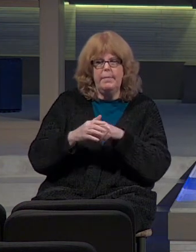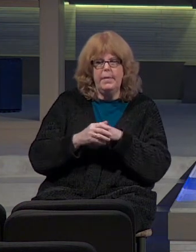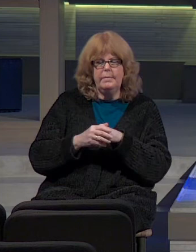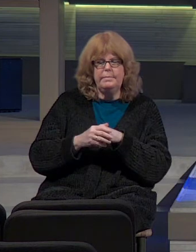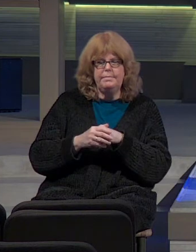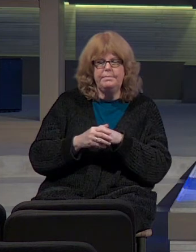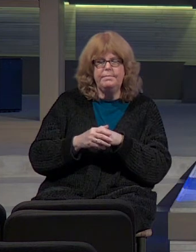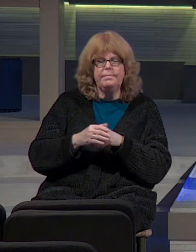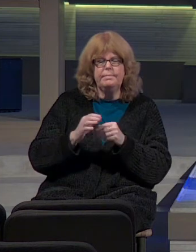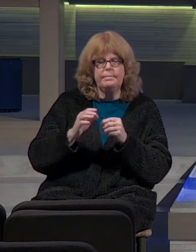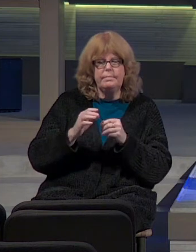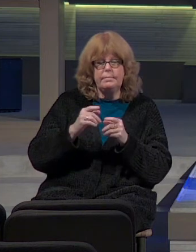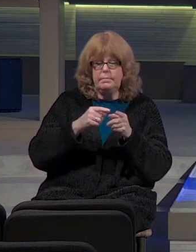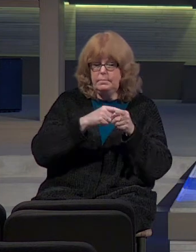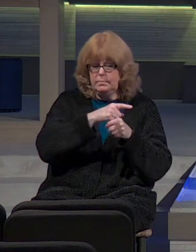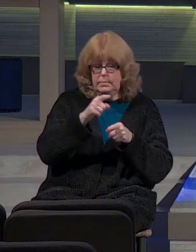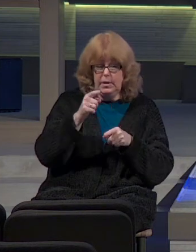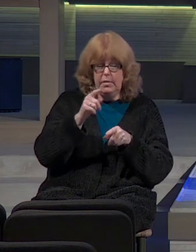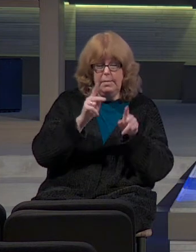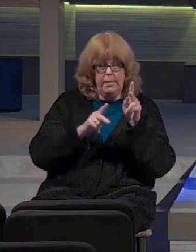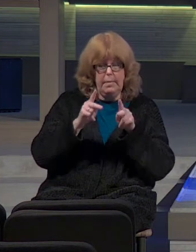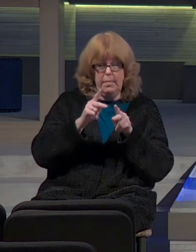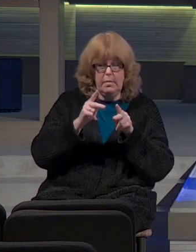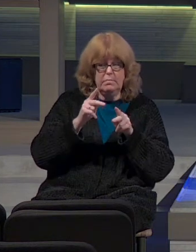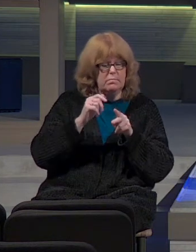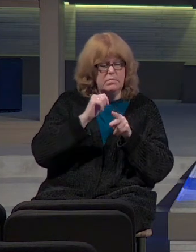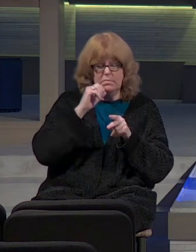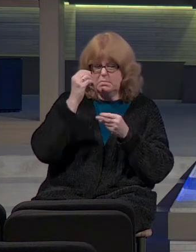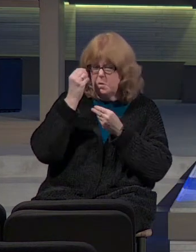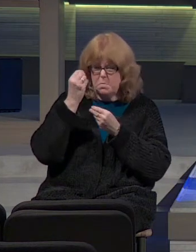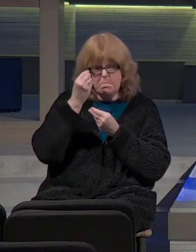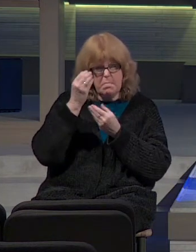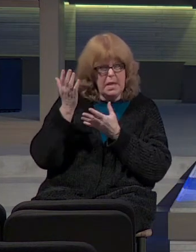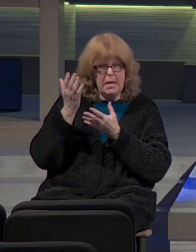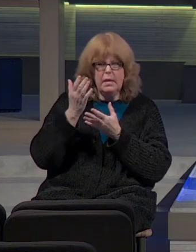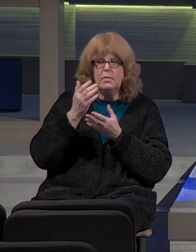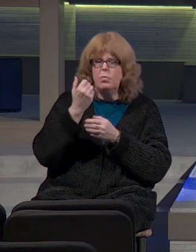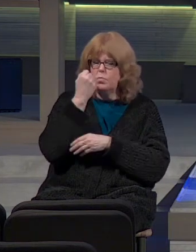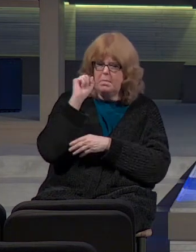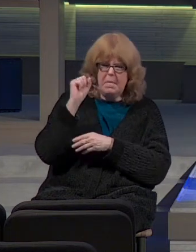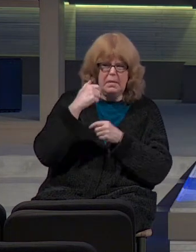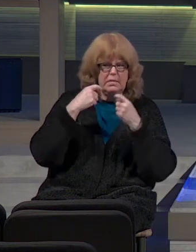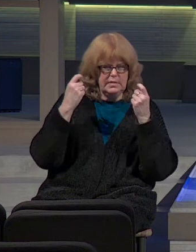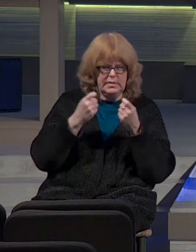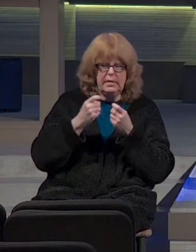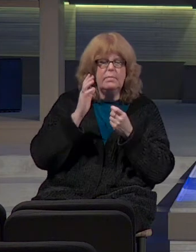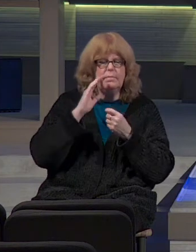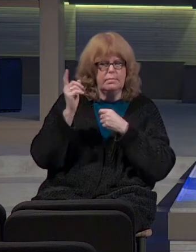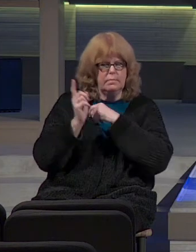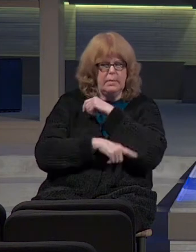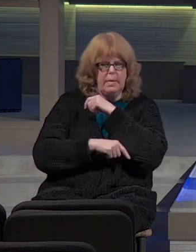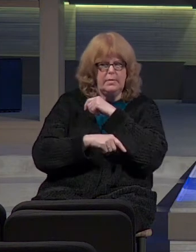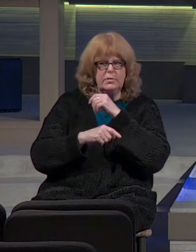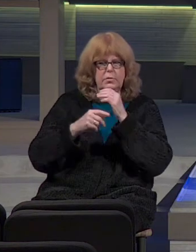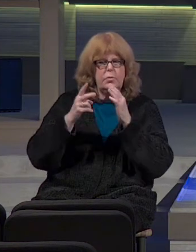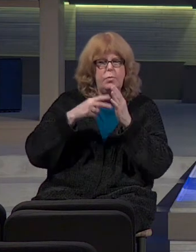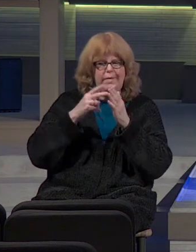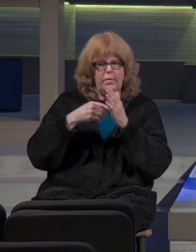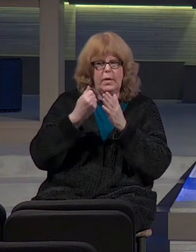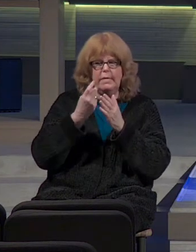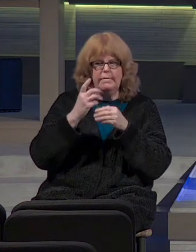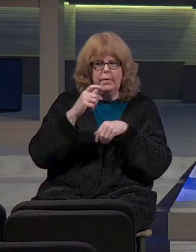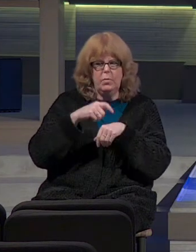The judgment for disobedience, rebellion, and sin is coming. Okay, we've read that a couple of times,